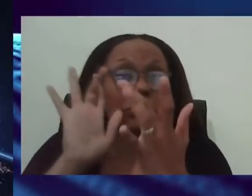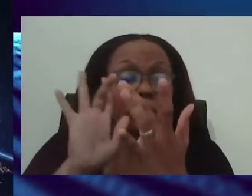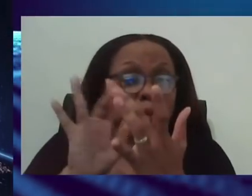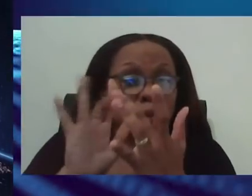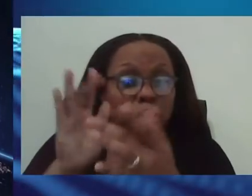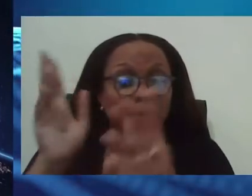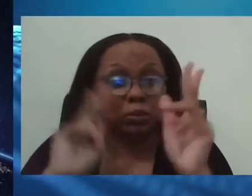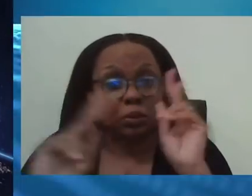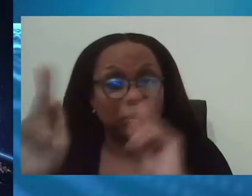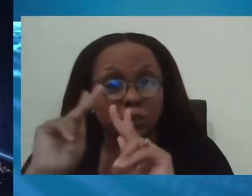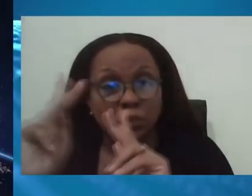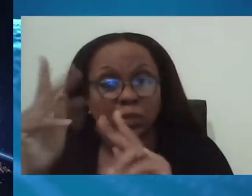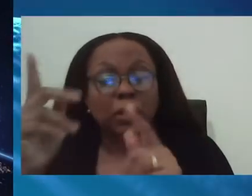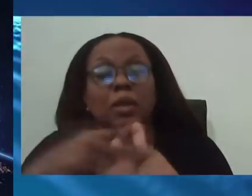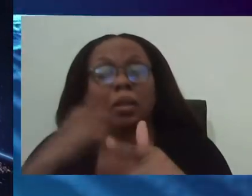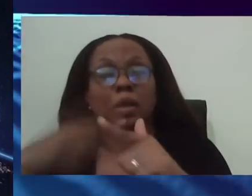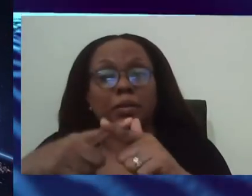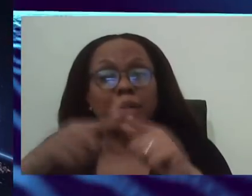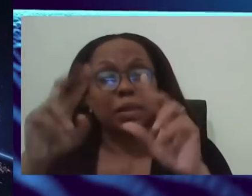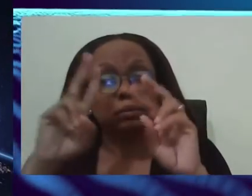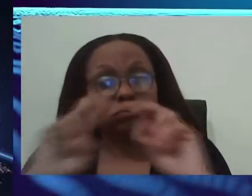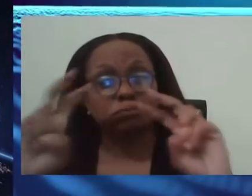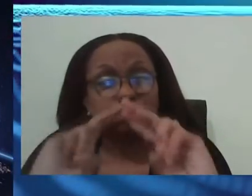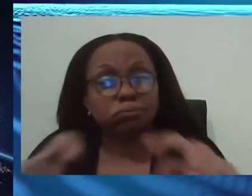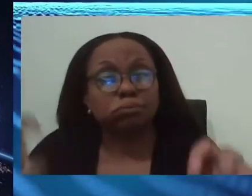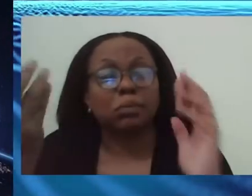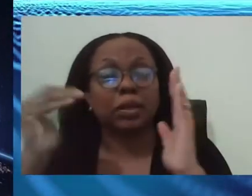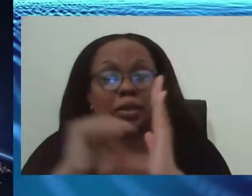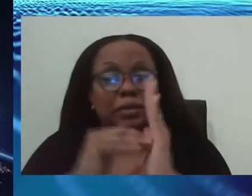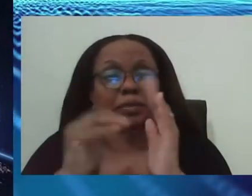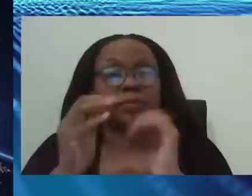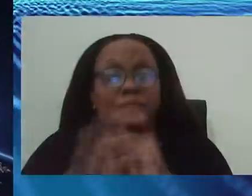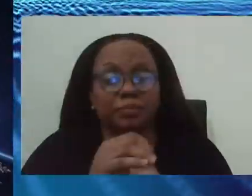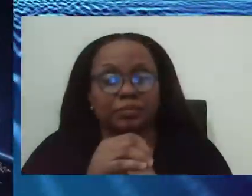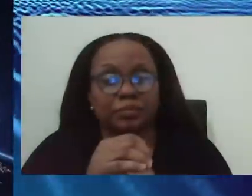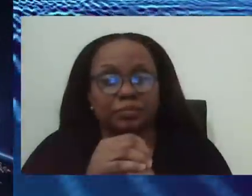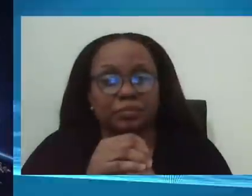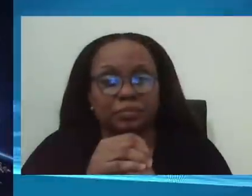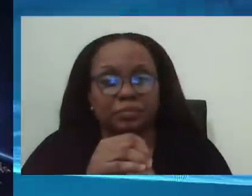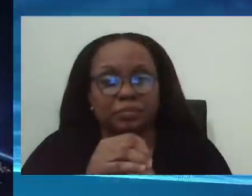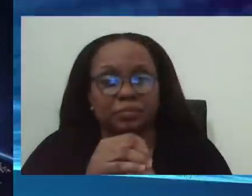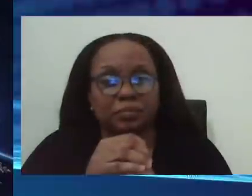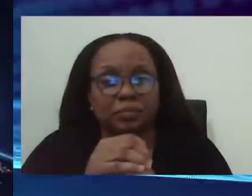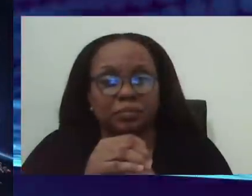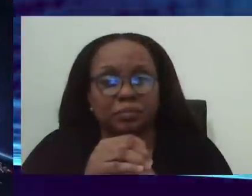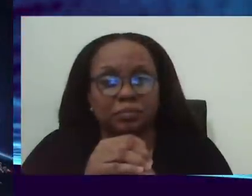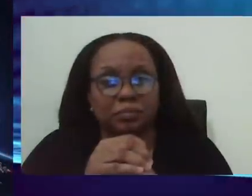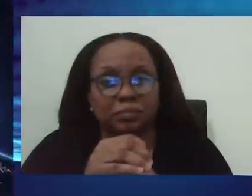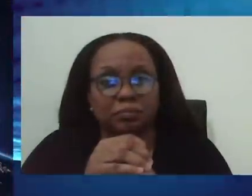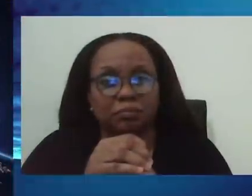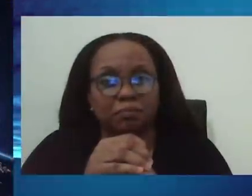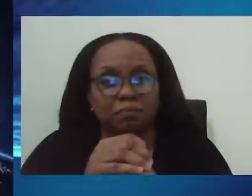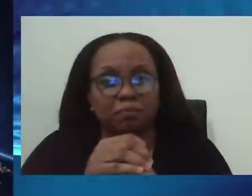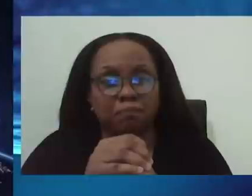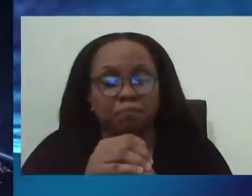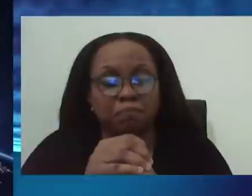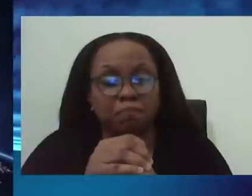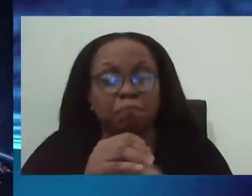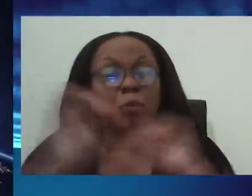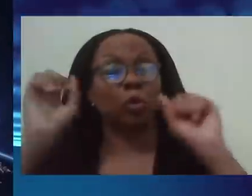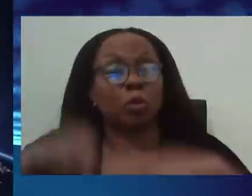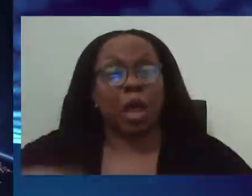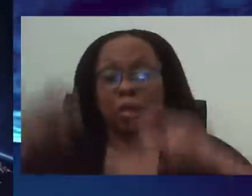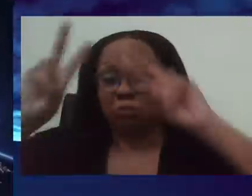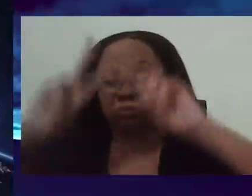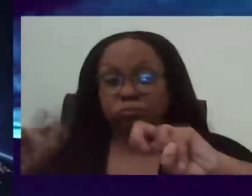moves on to reassessment. Now, the reassessment of the patient, and you can get reassessed on several different occasions